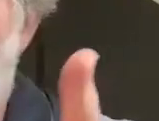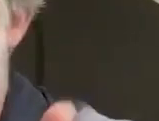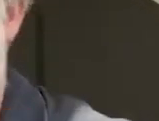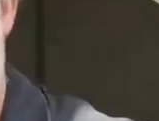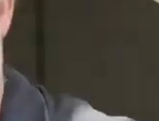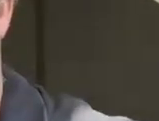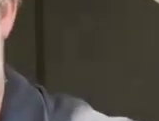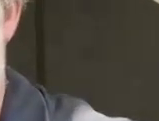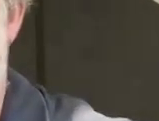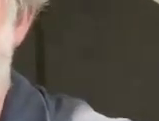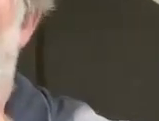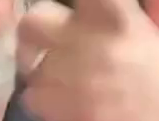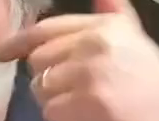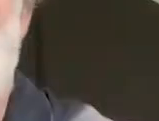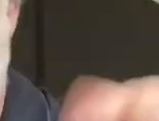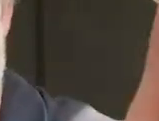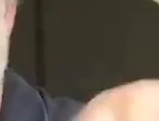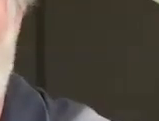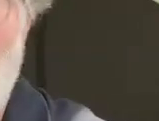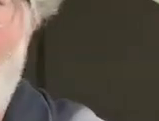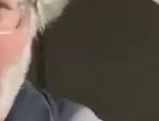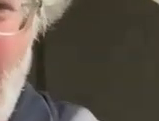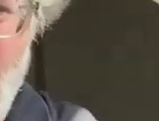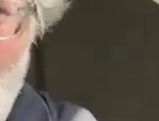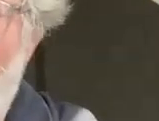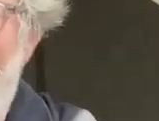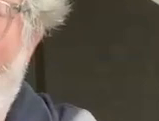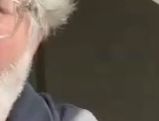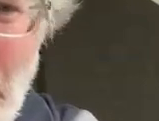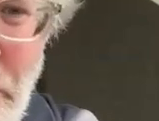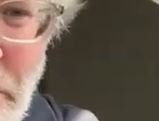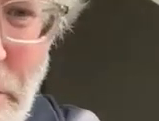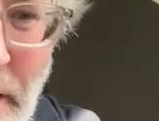those who can you're welcome we'll see you over in office hours fire up your cameras and we'll chit chat as a group all right see you soon